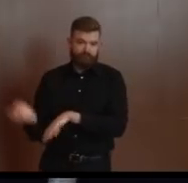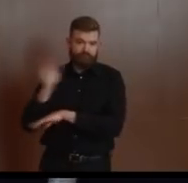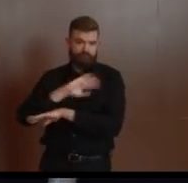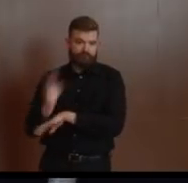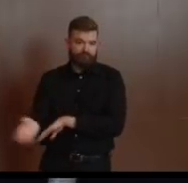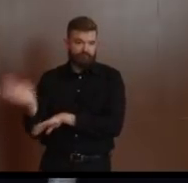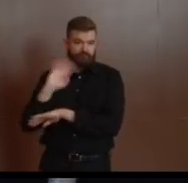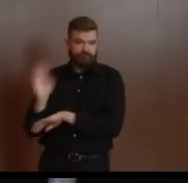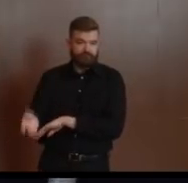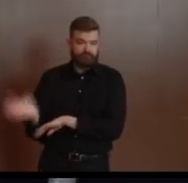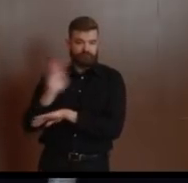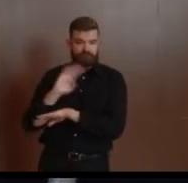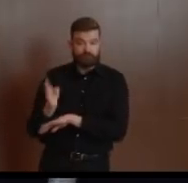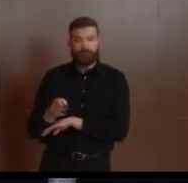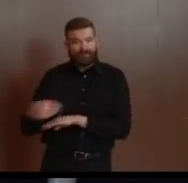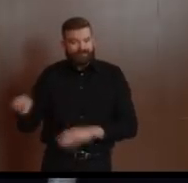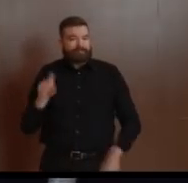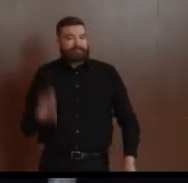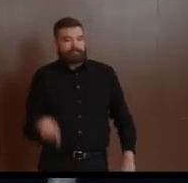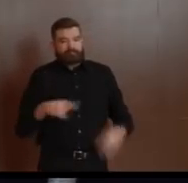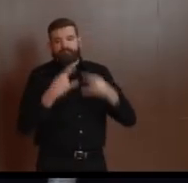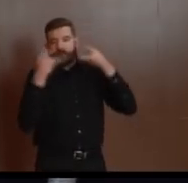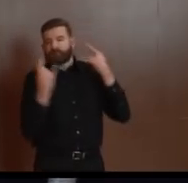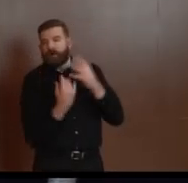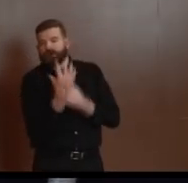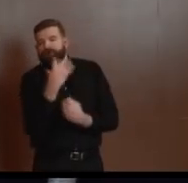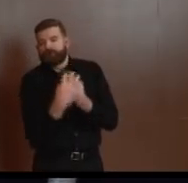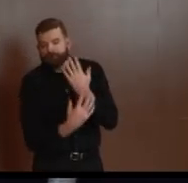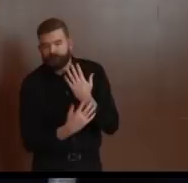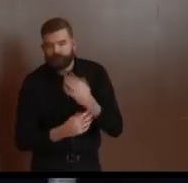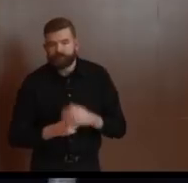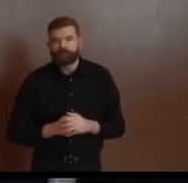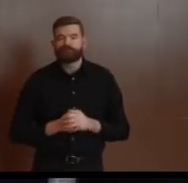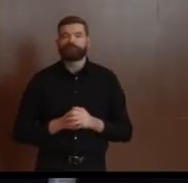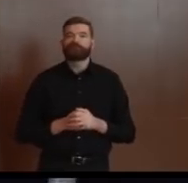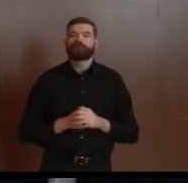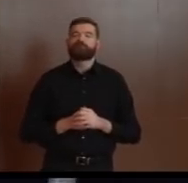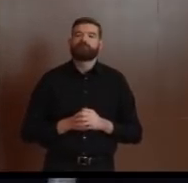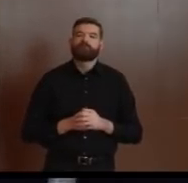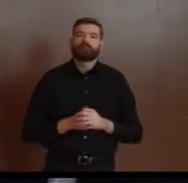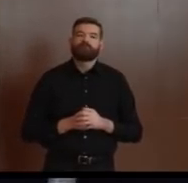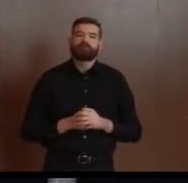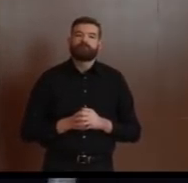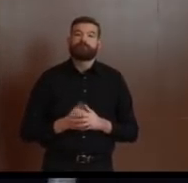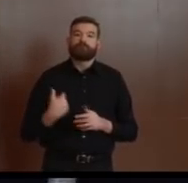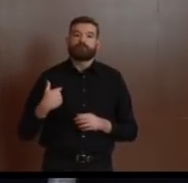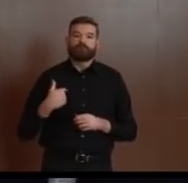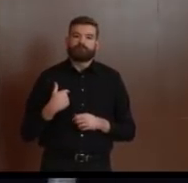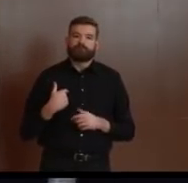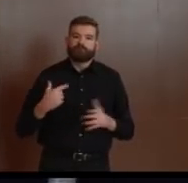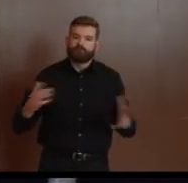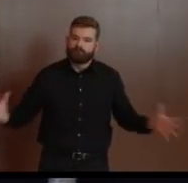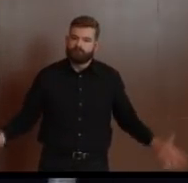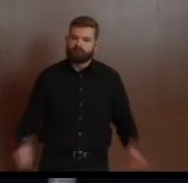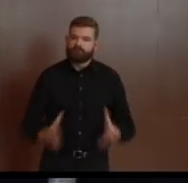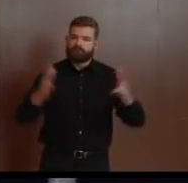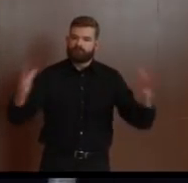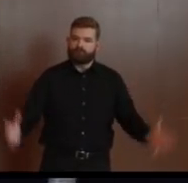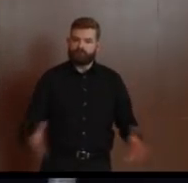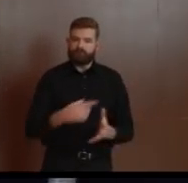healthcare system will escalate as our cases increase and that's why we're urging the public to take personal